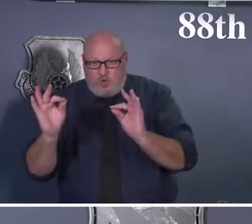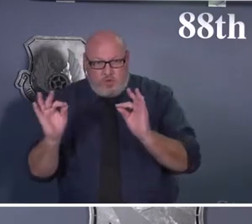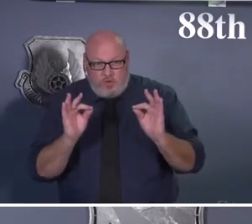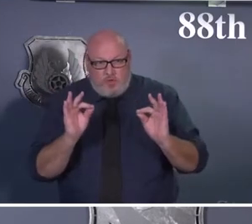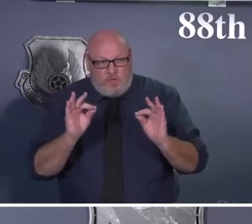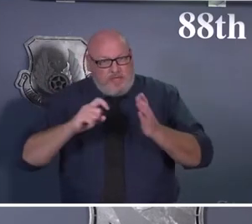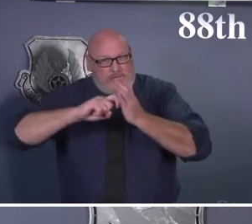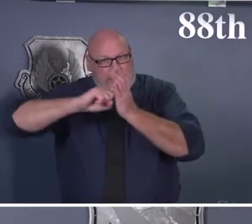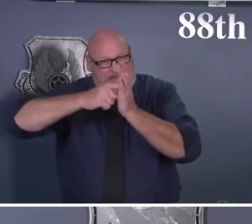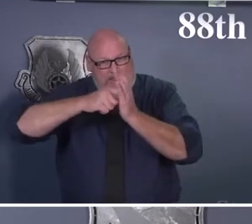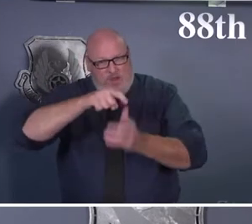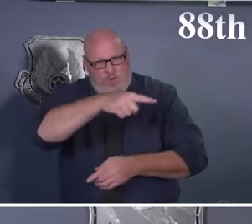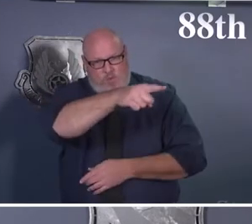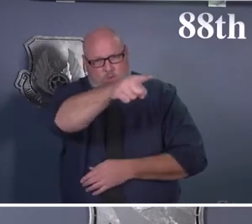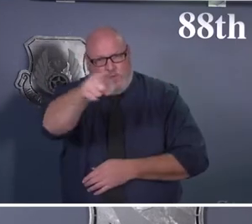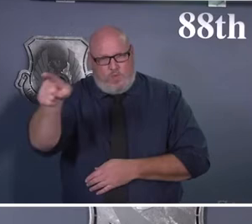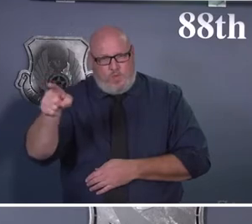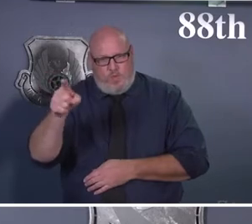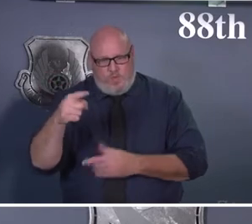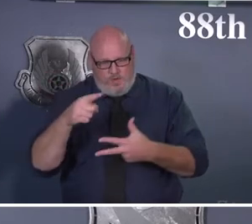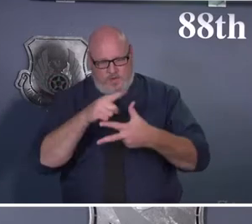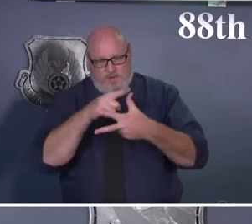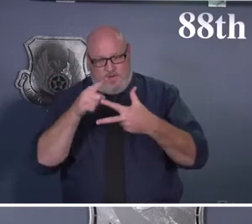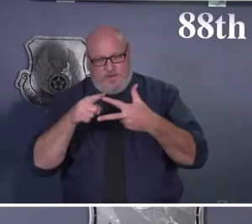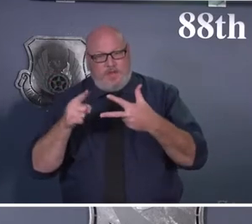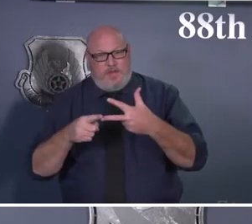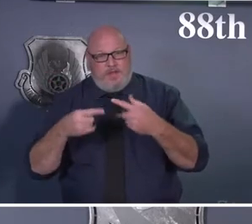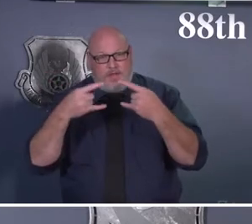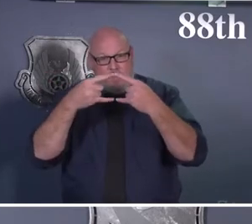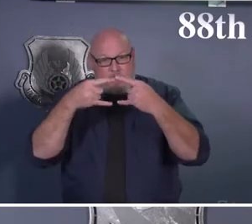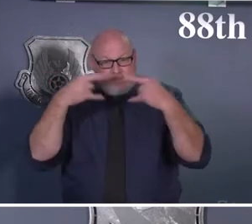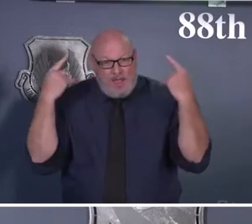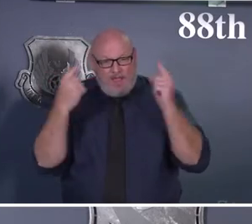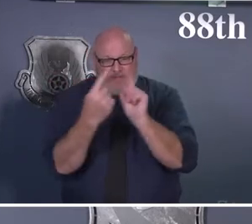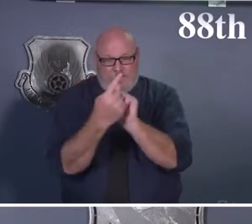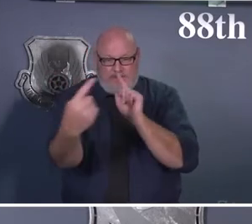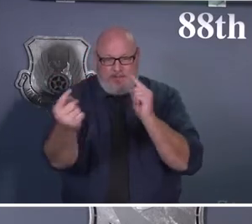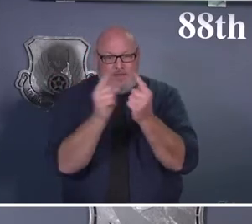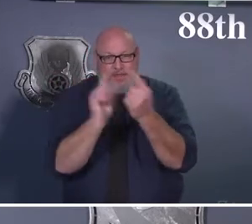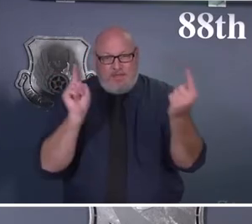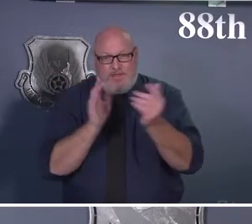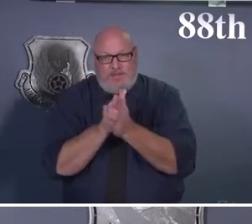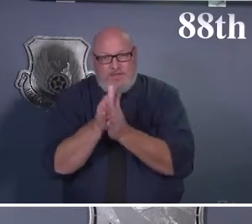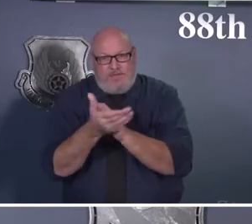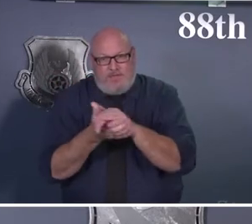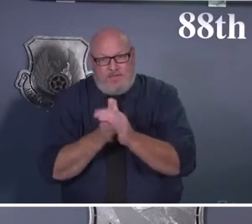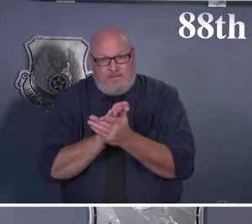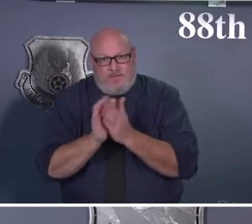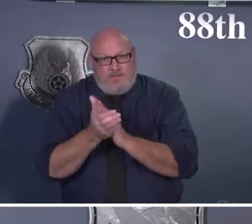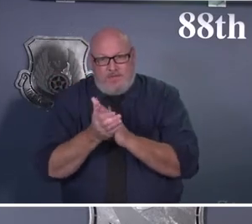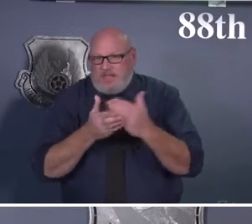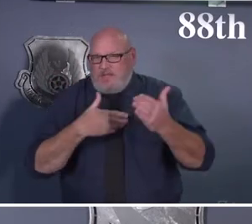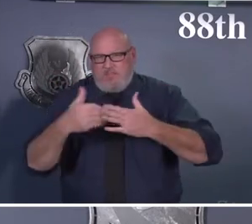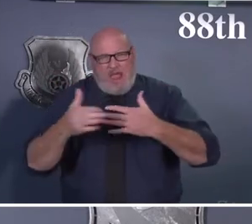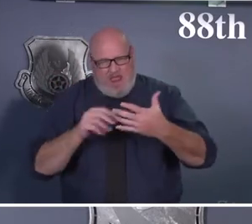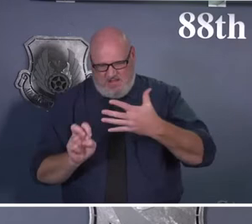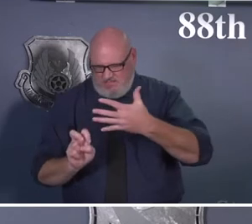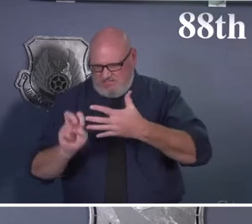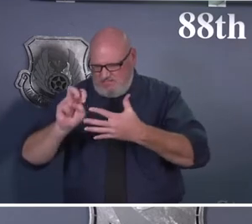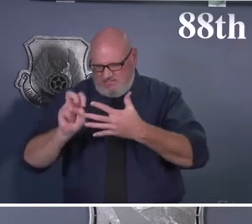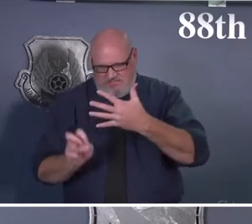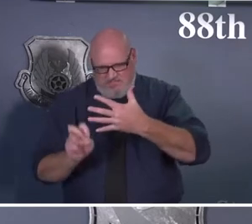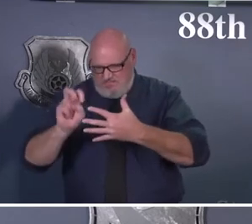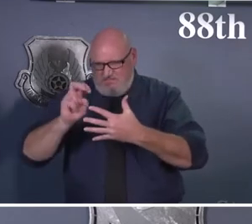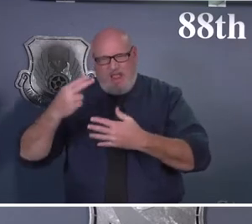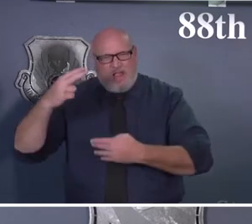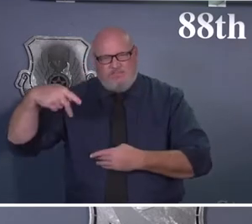disease, regardless of our health protection condition. But as Colonel Miller alluded to, we are coming down so rapidly, we may get to